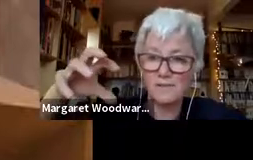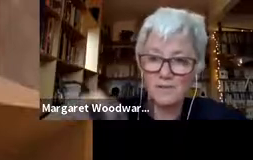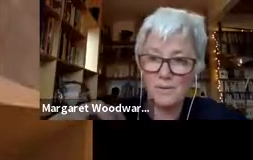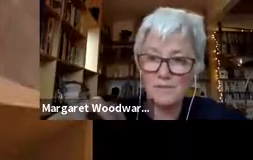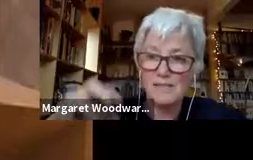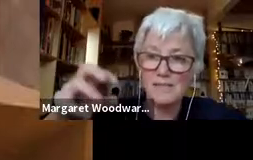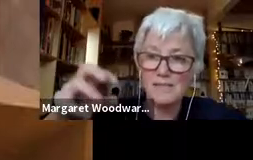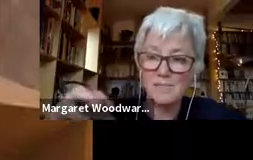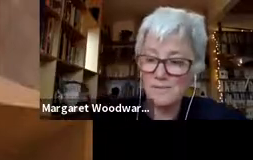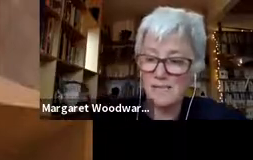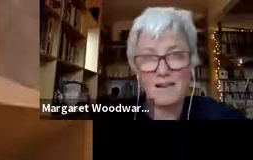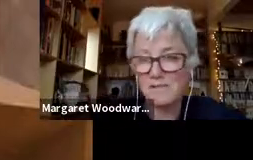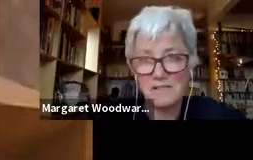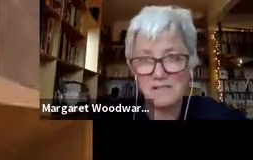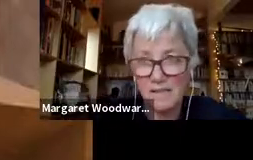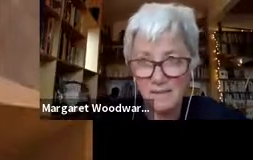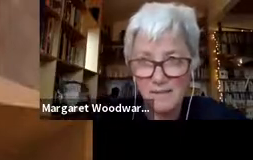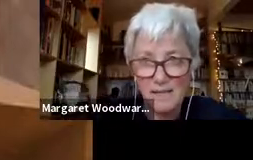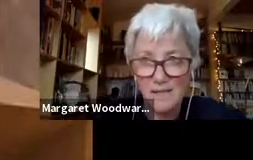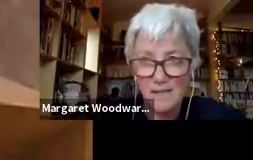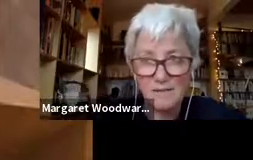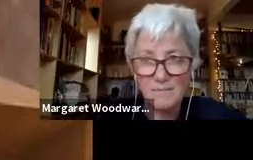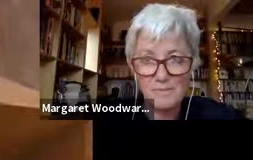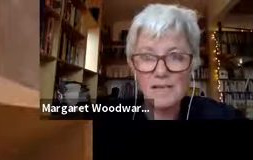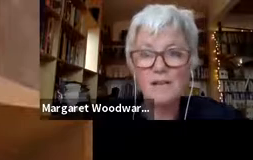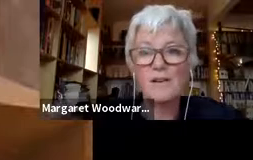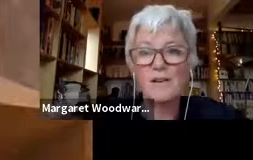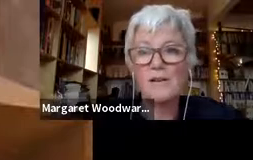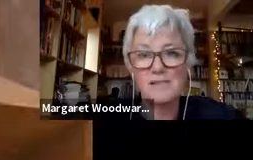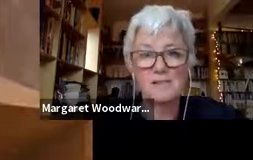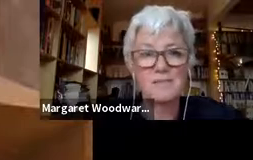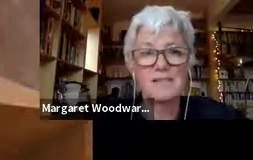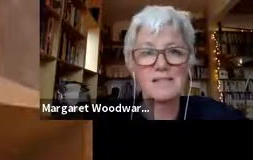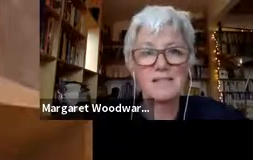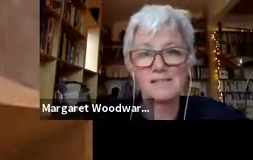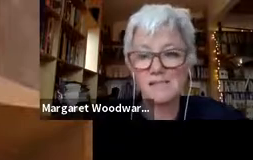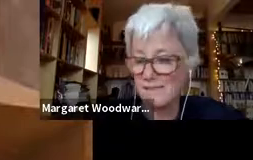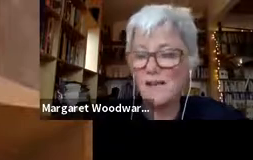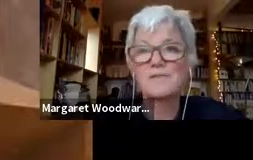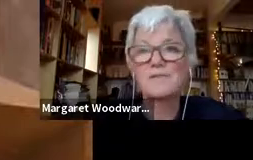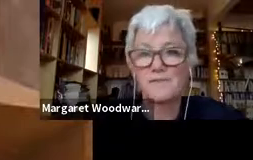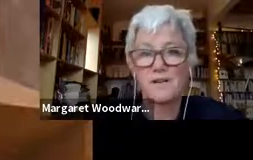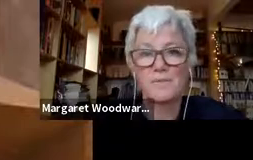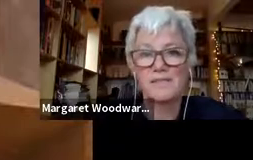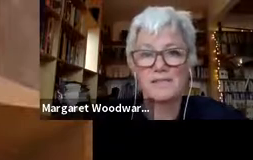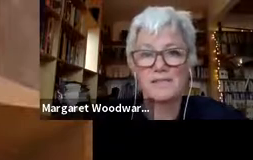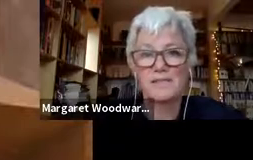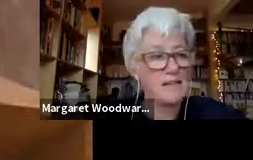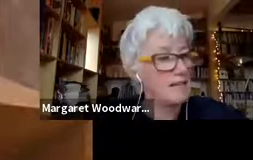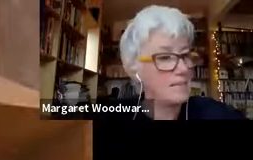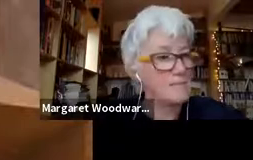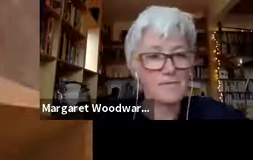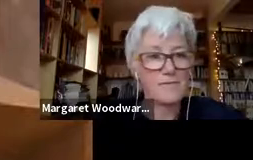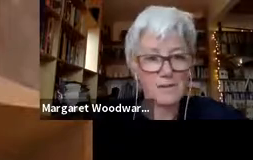those rocks are dropped. Sometimes they carried, you know, many kilometres, in some instances, hundreds of kilometres